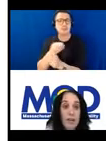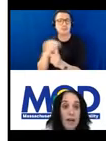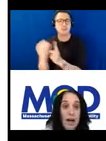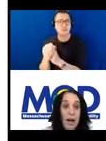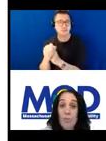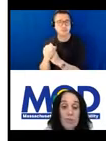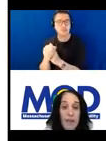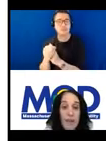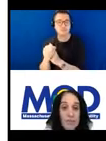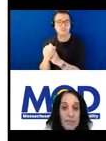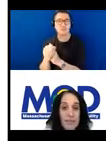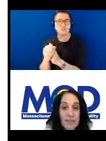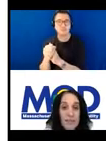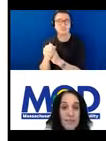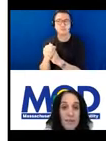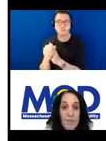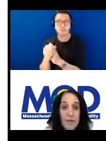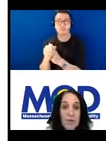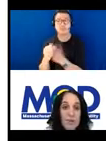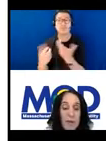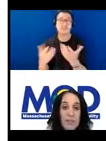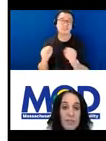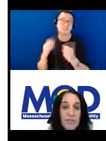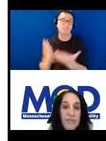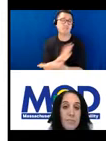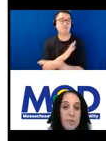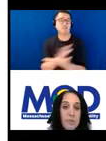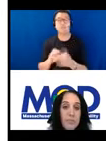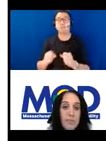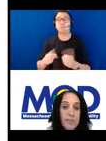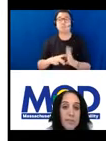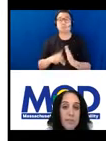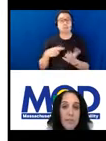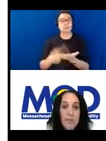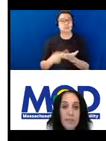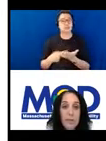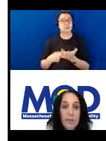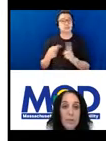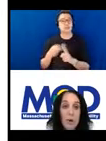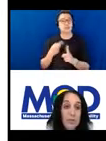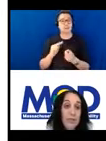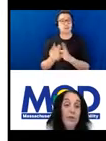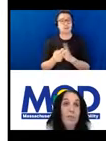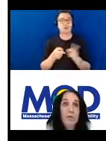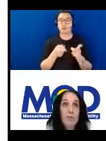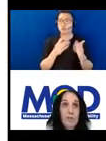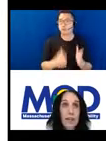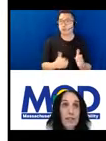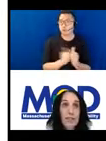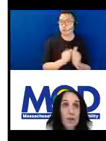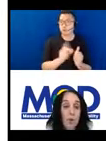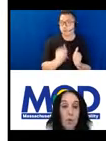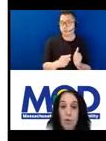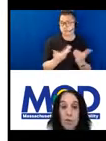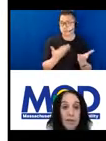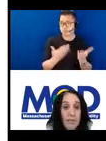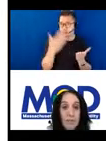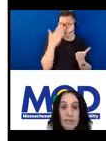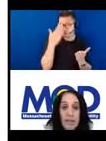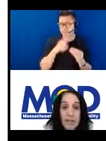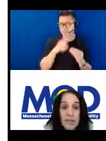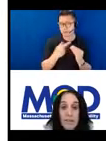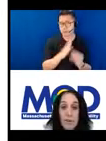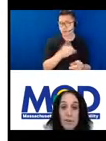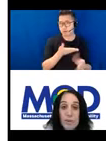that's discussing it from the perspective of a person with a disability who wants to know about their rights, or a